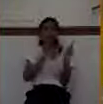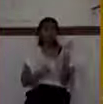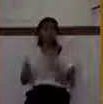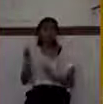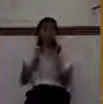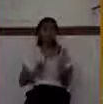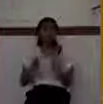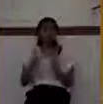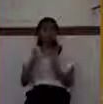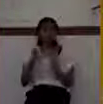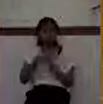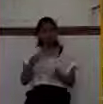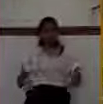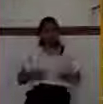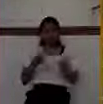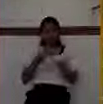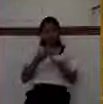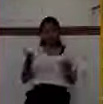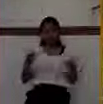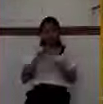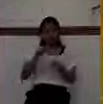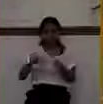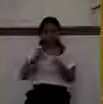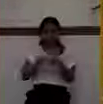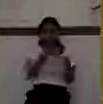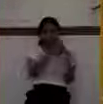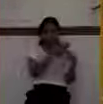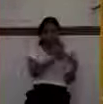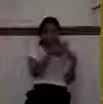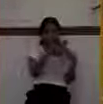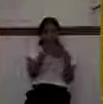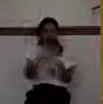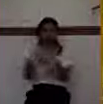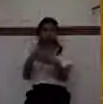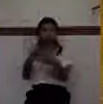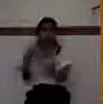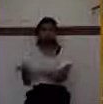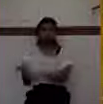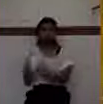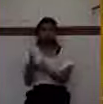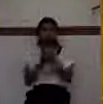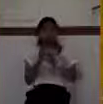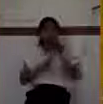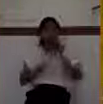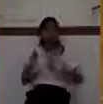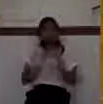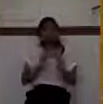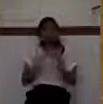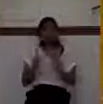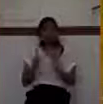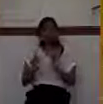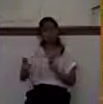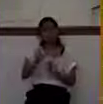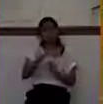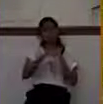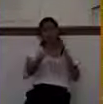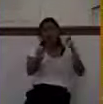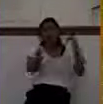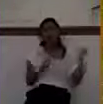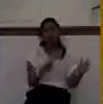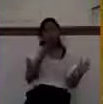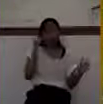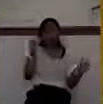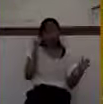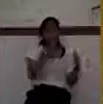divided nation. There are some people that live in a divided home. Some people